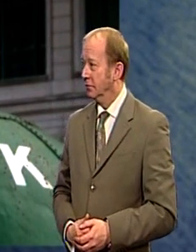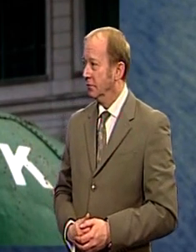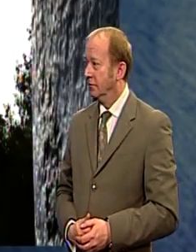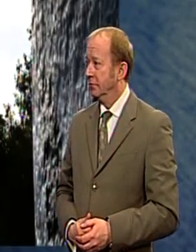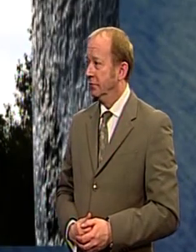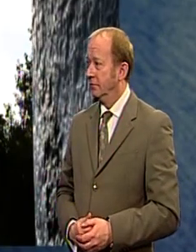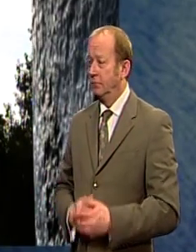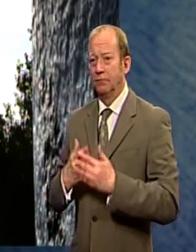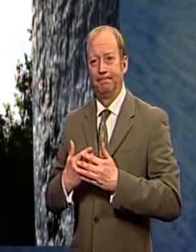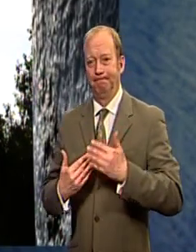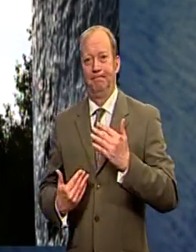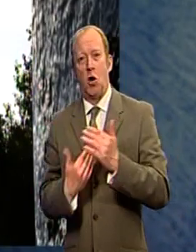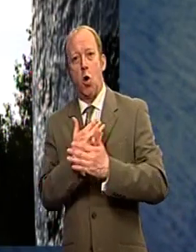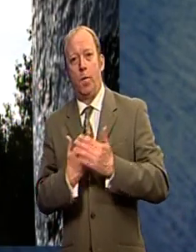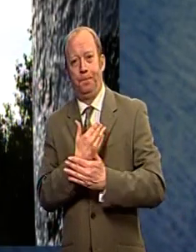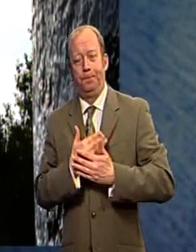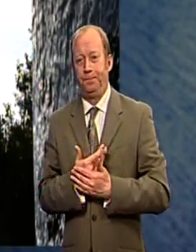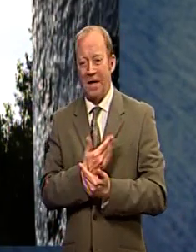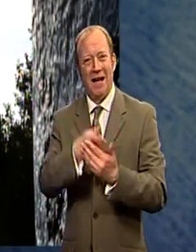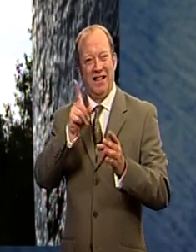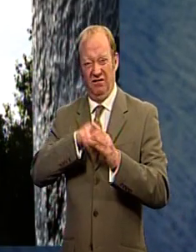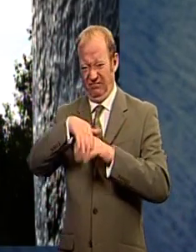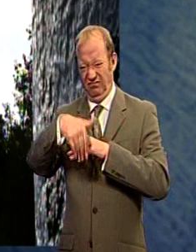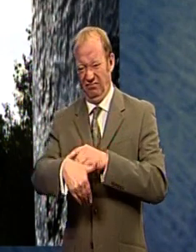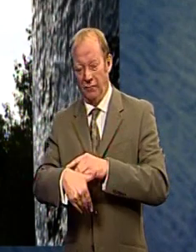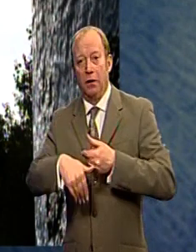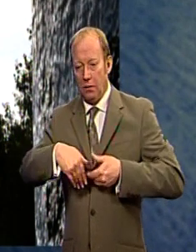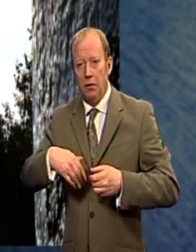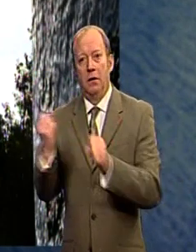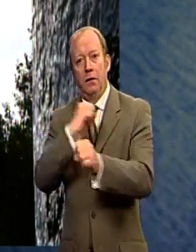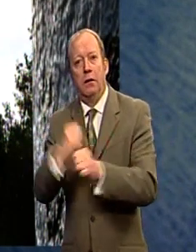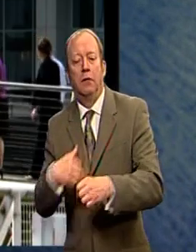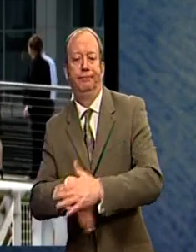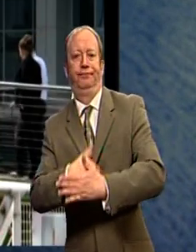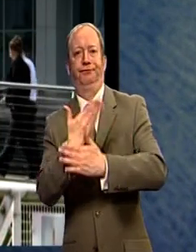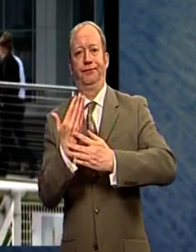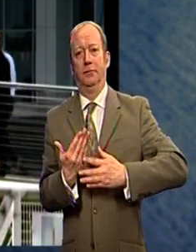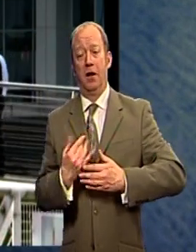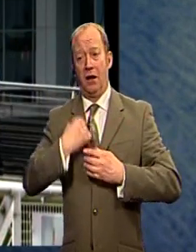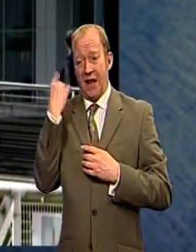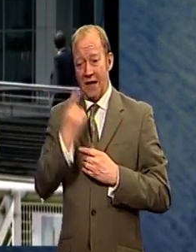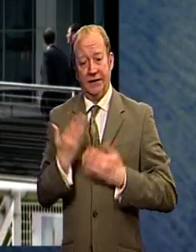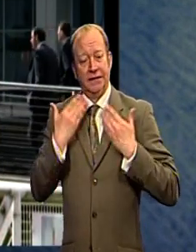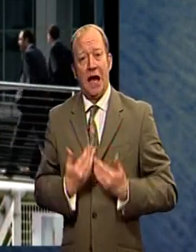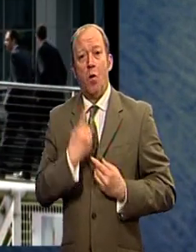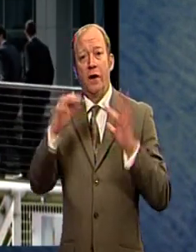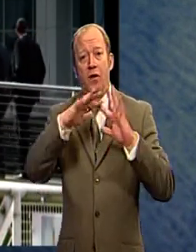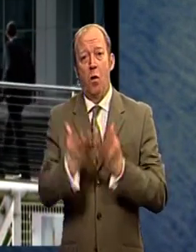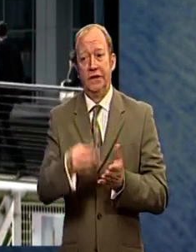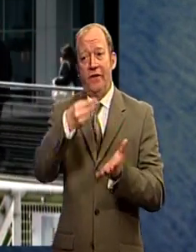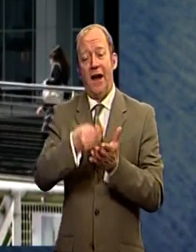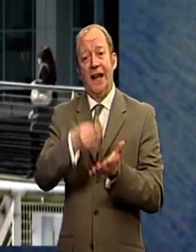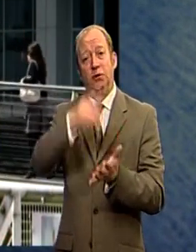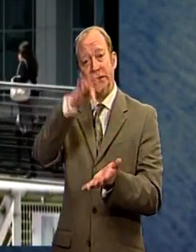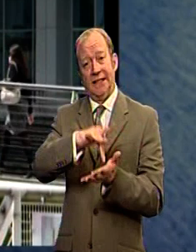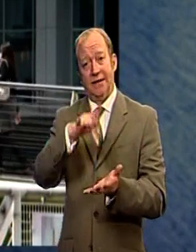This redevelopment swept away years of decay and helped London become one of the world's financial centres, creating tens